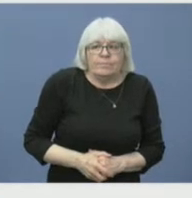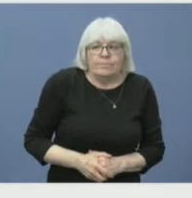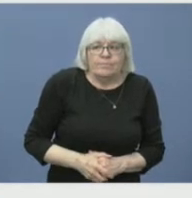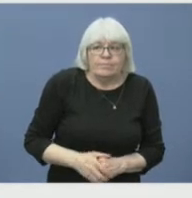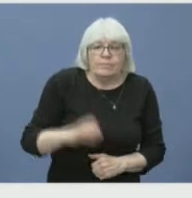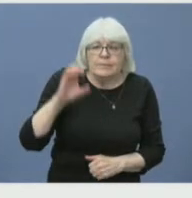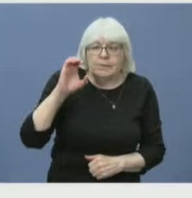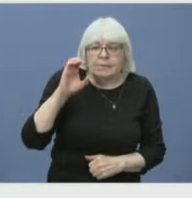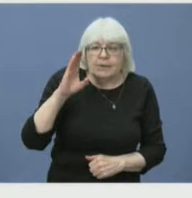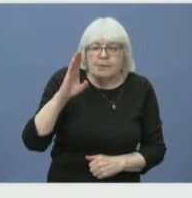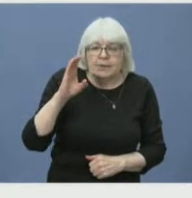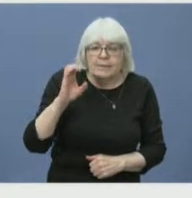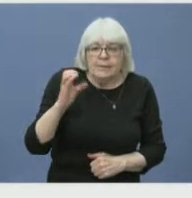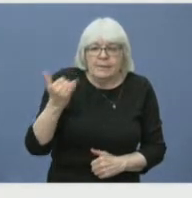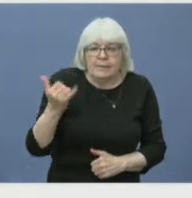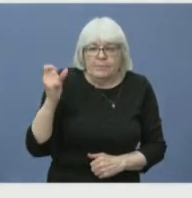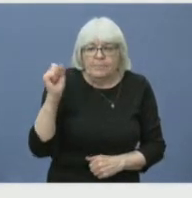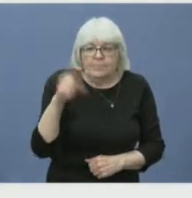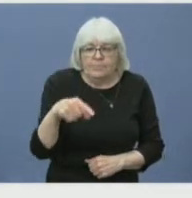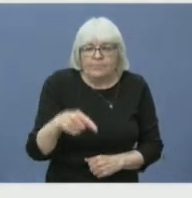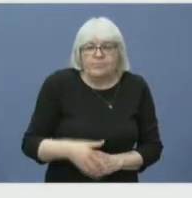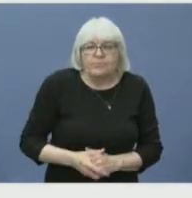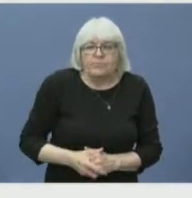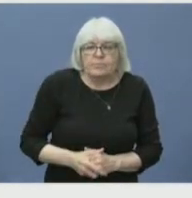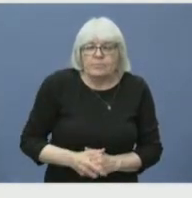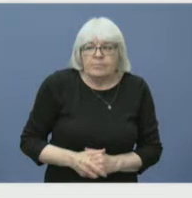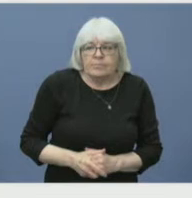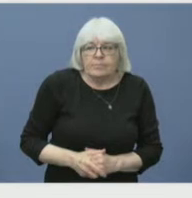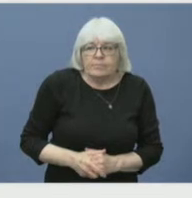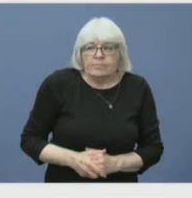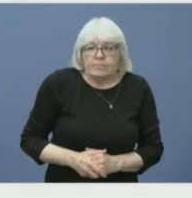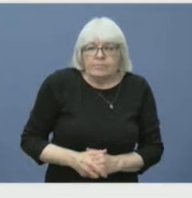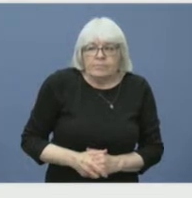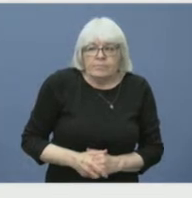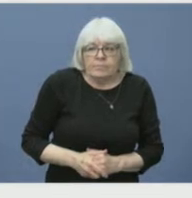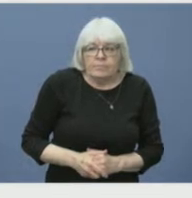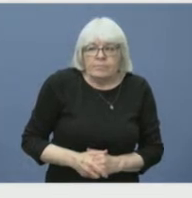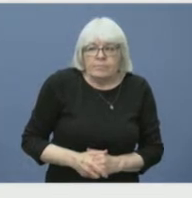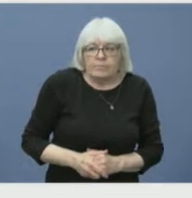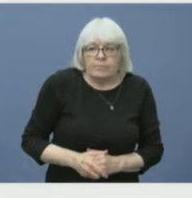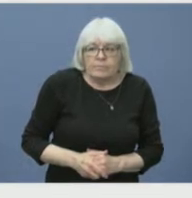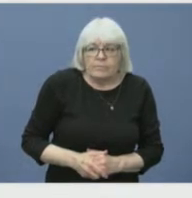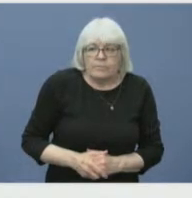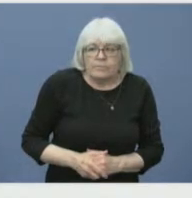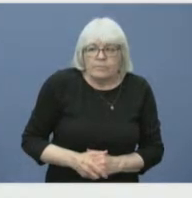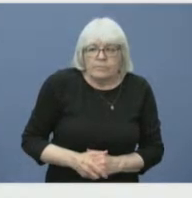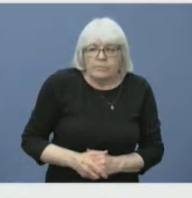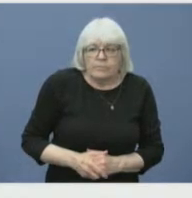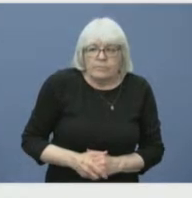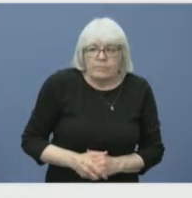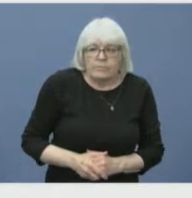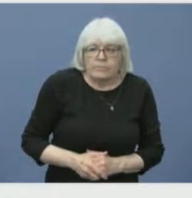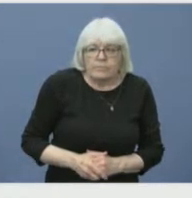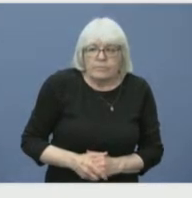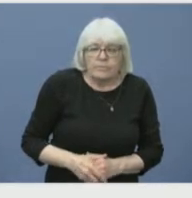Roads. Go ahead, Blair. Yeah, my question is for Ward and Nickerson. It's about the demo site fire. I realize it's out, but